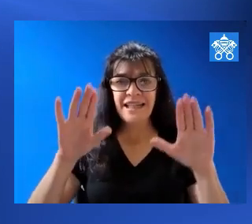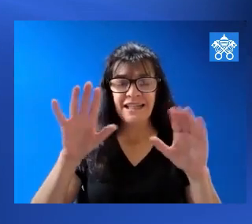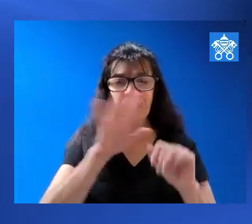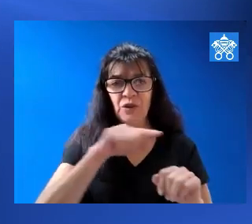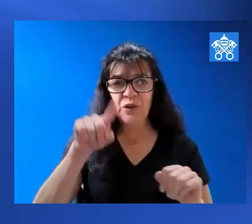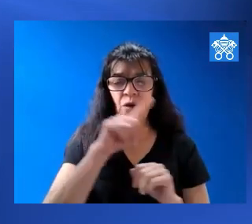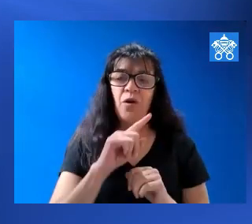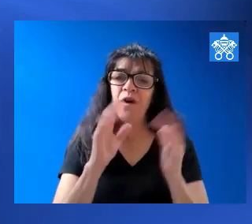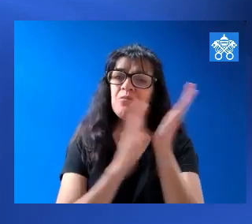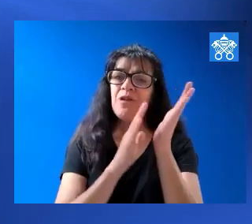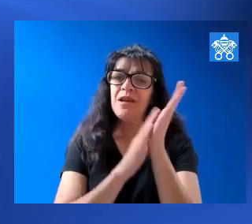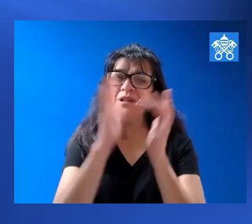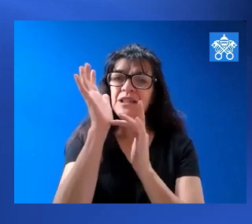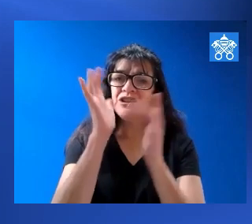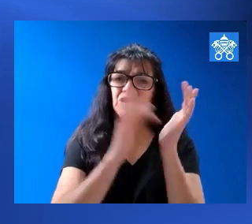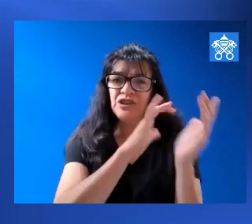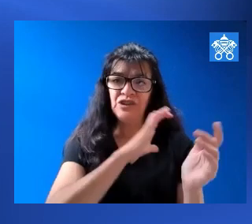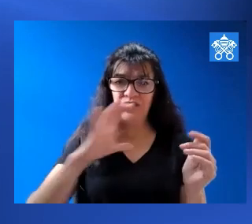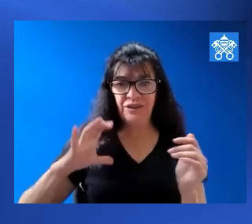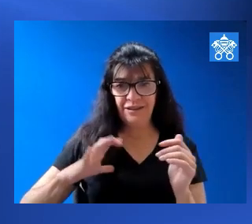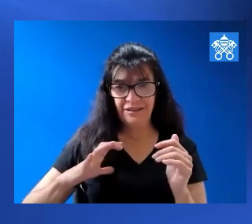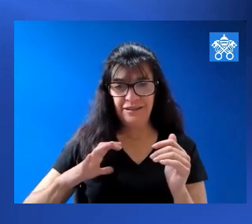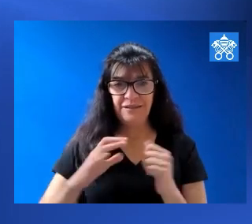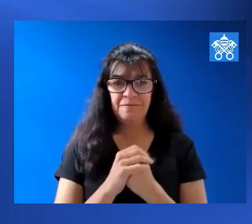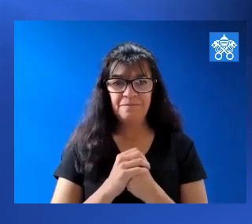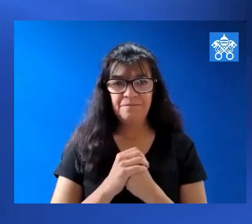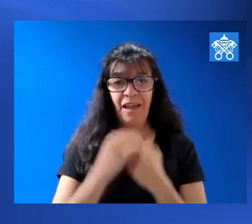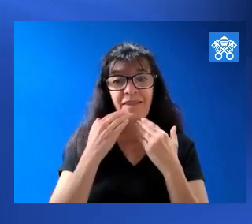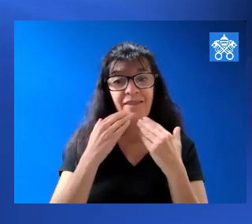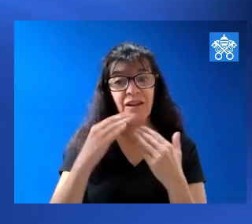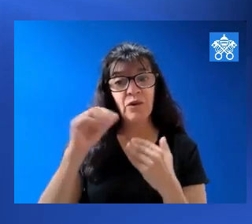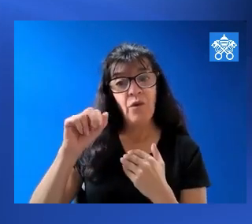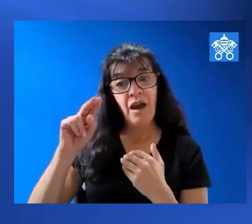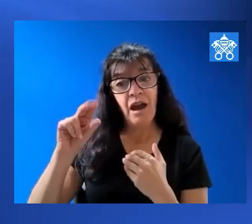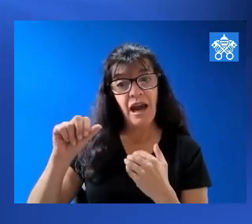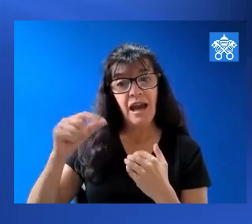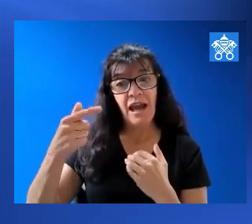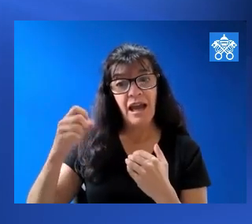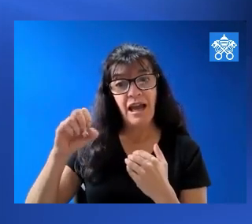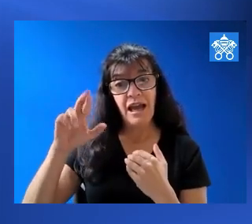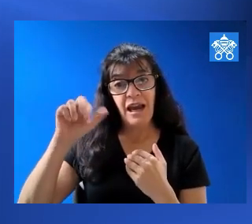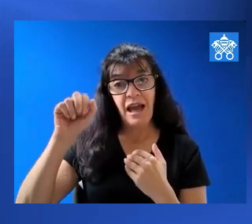Praise be Jesus Christ laudator Jesus Christus. for